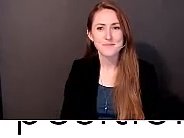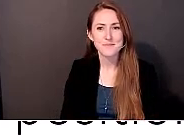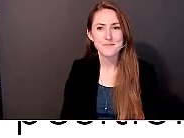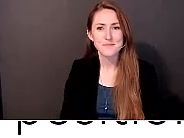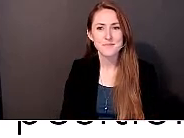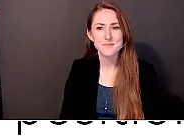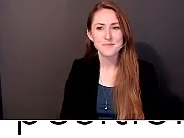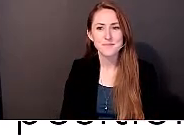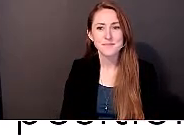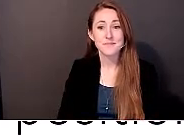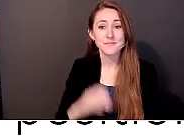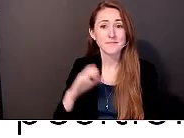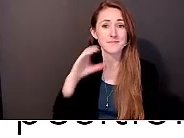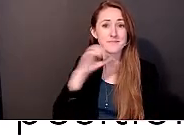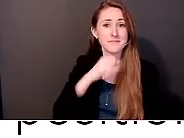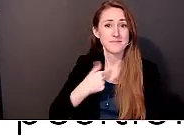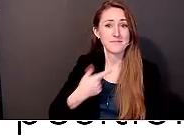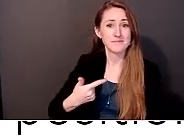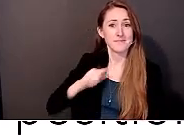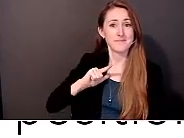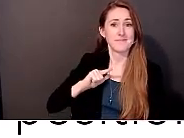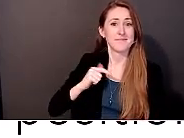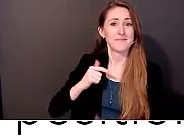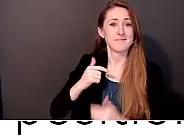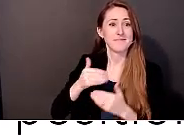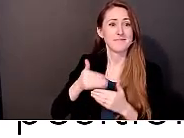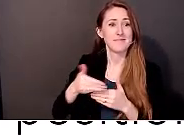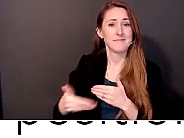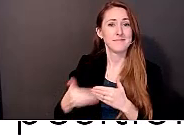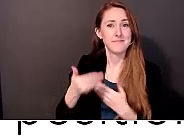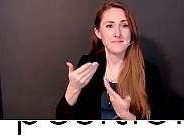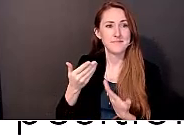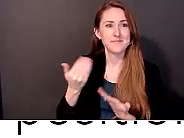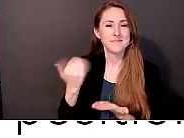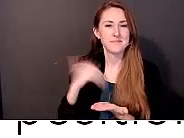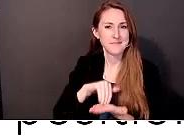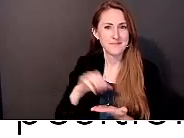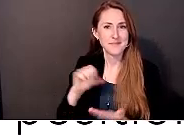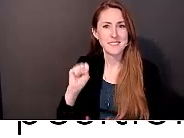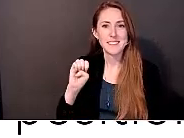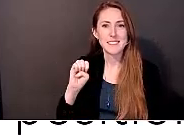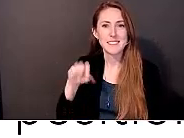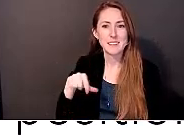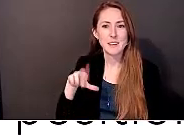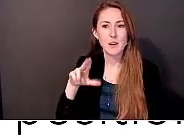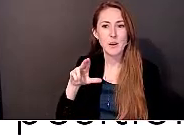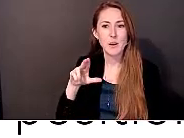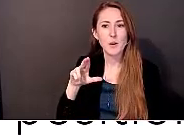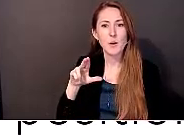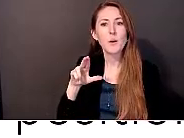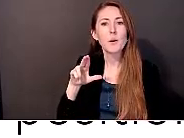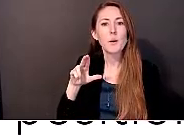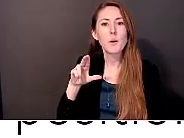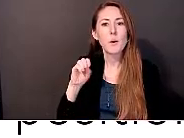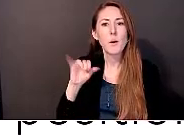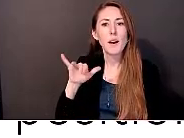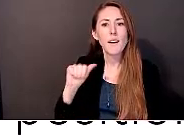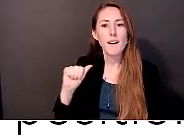I guess I'll go next. So, yeah, also here again, Sequoia Commons. And I